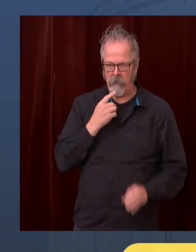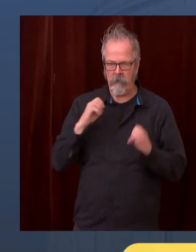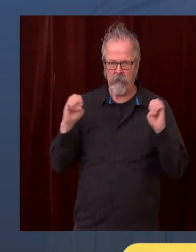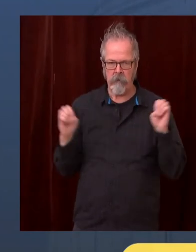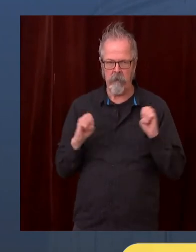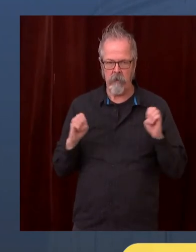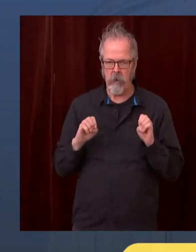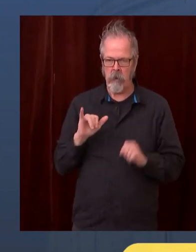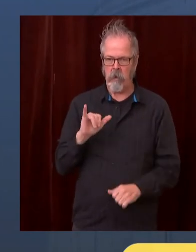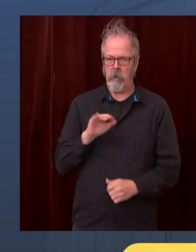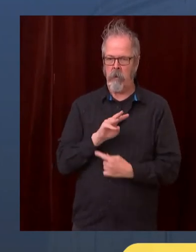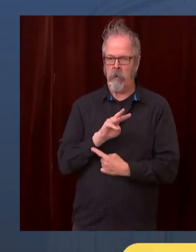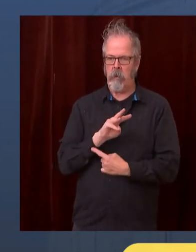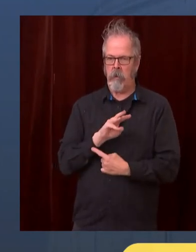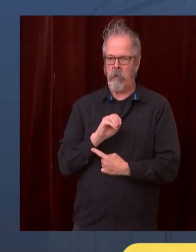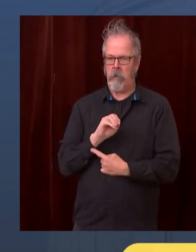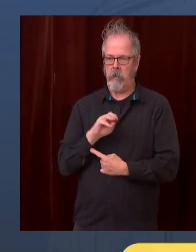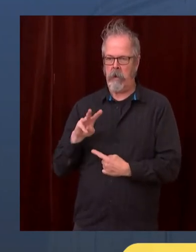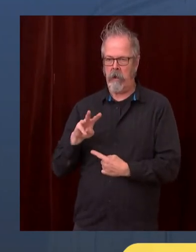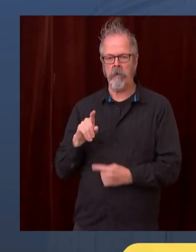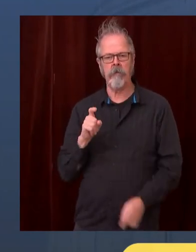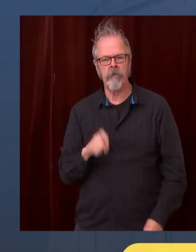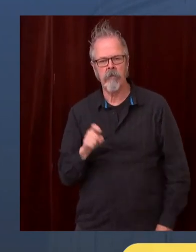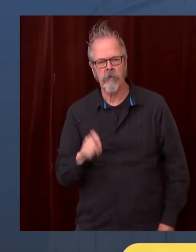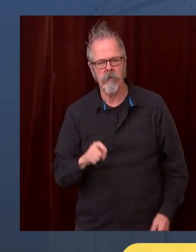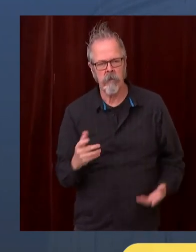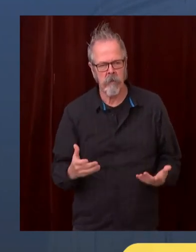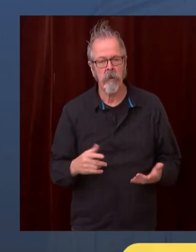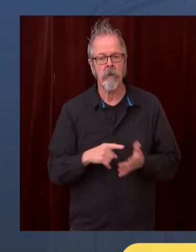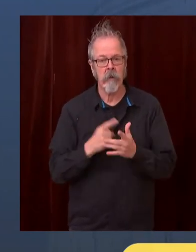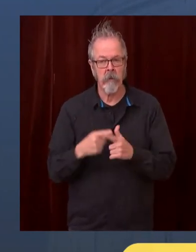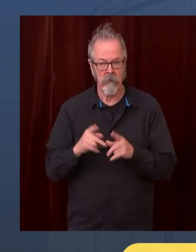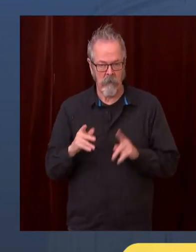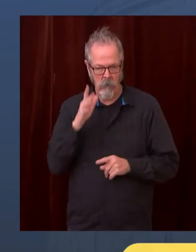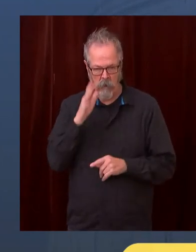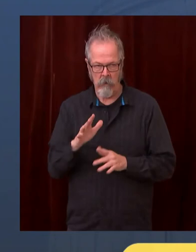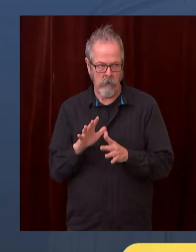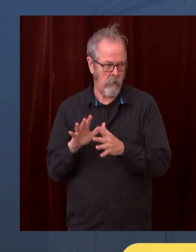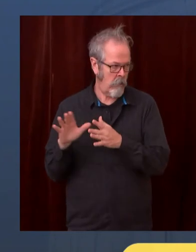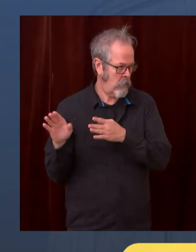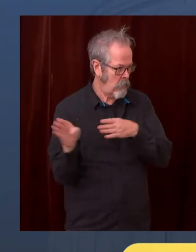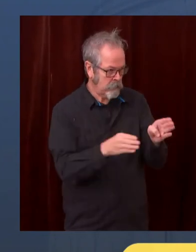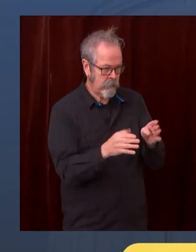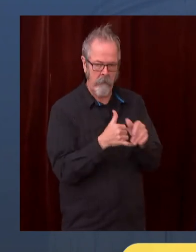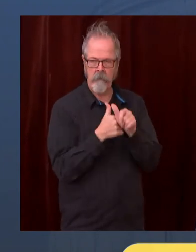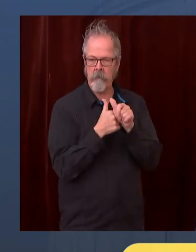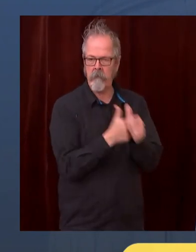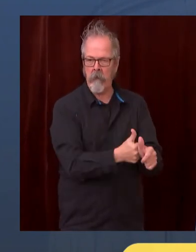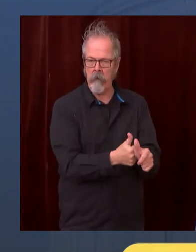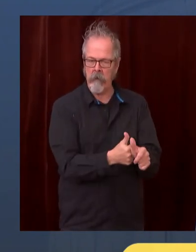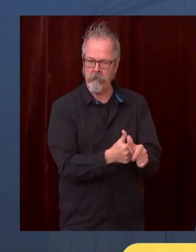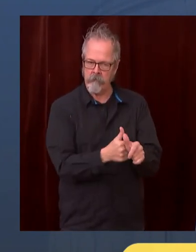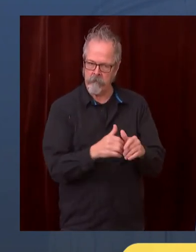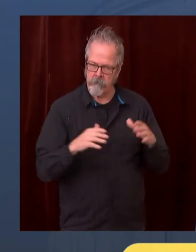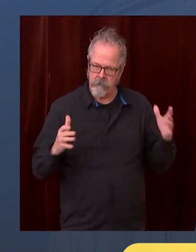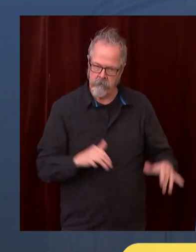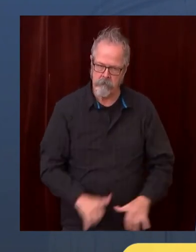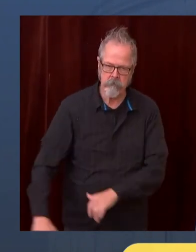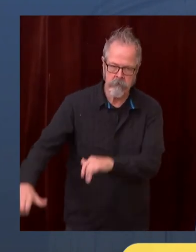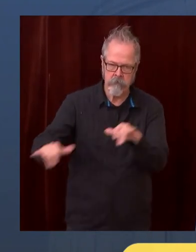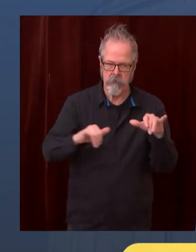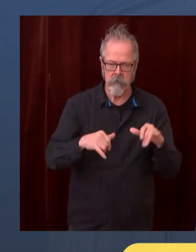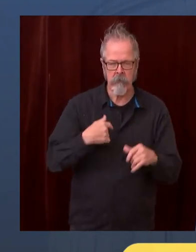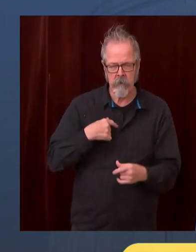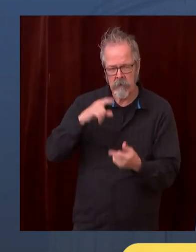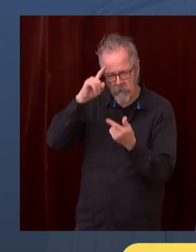Now is every single person going to abide by that? Assuredly not. But I hope and I believe many of them will and this will